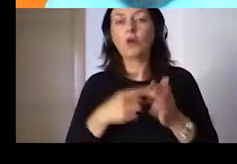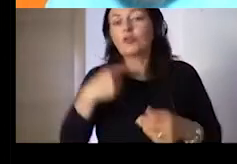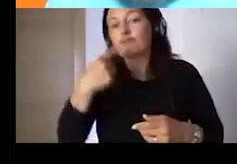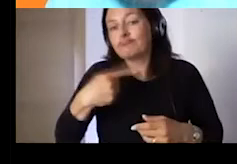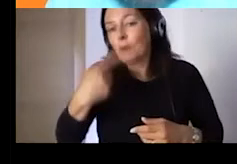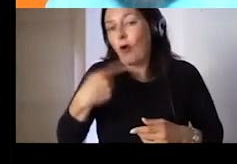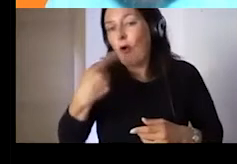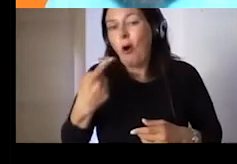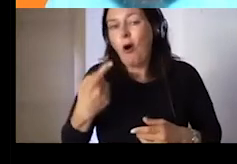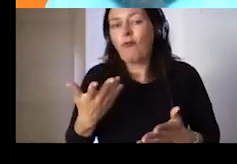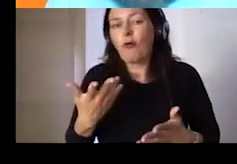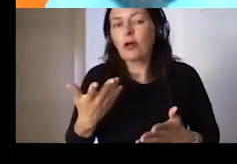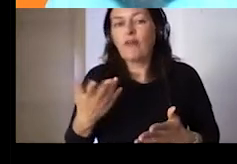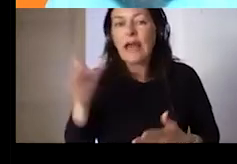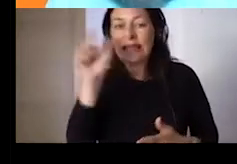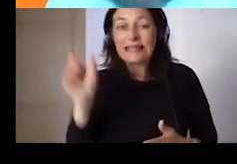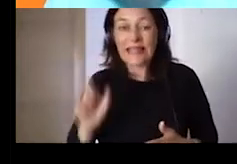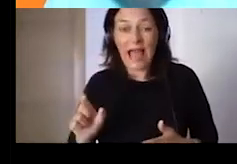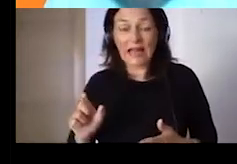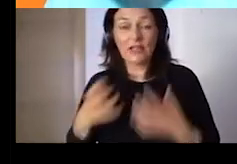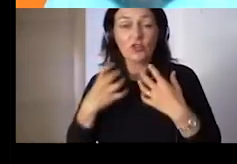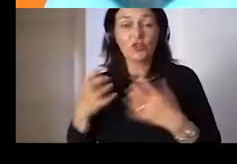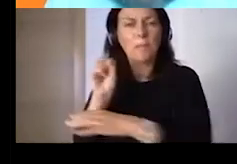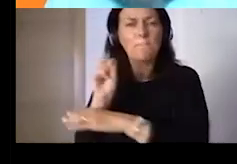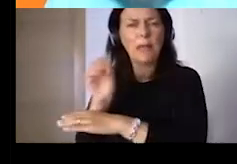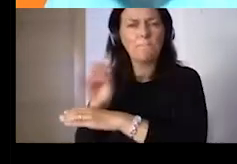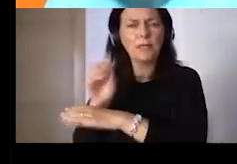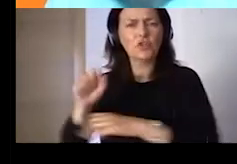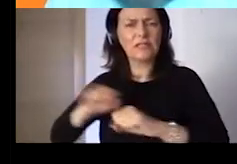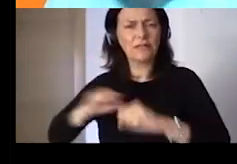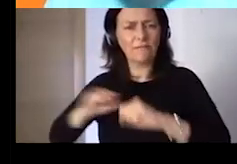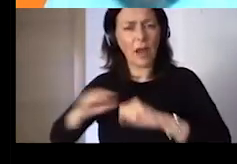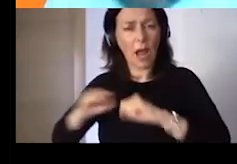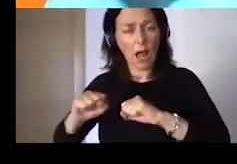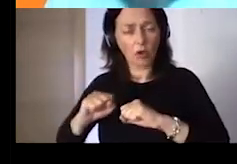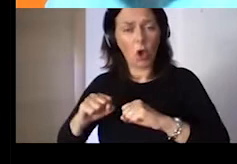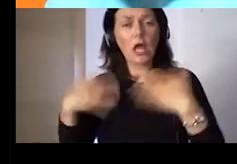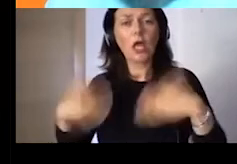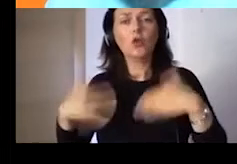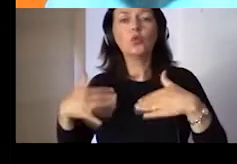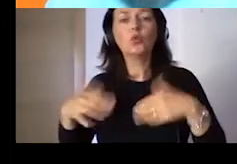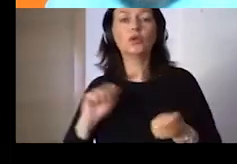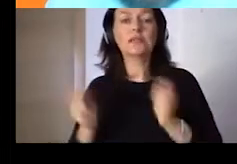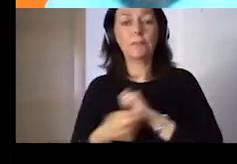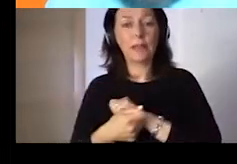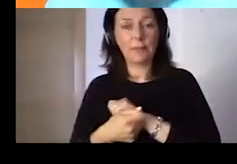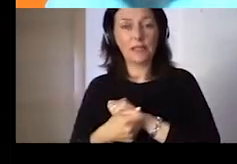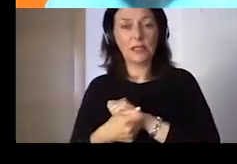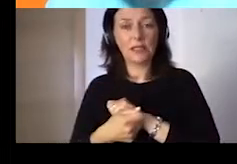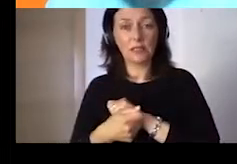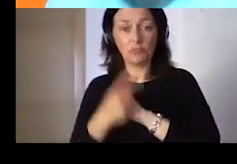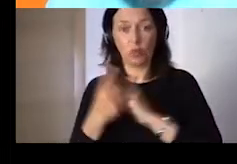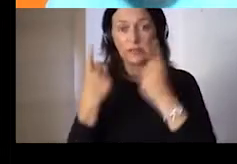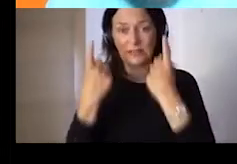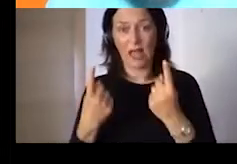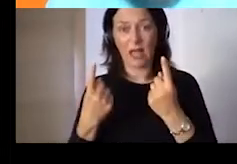improve the situation. Yes, you can see, yes, are very low in the score. While I was